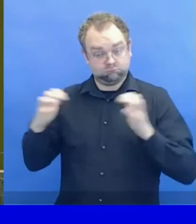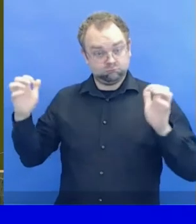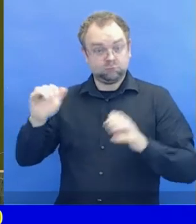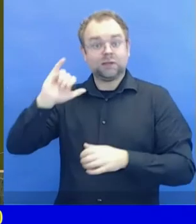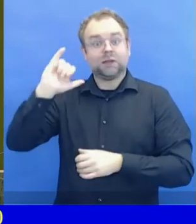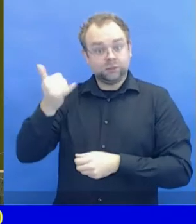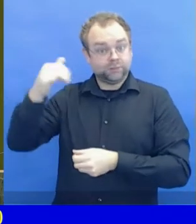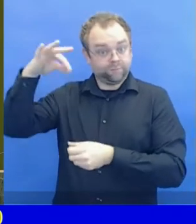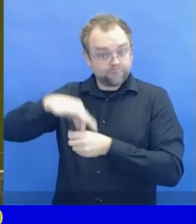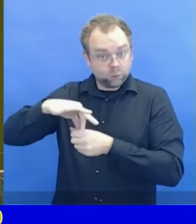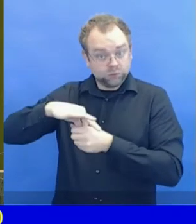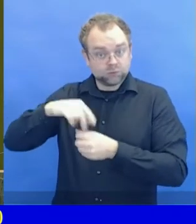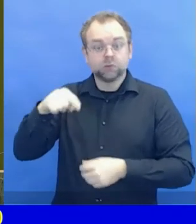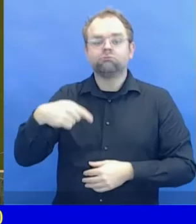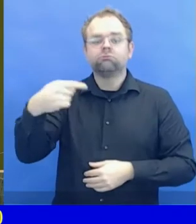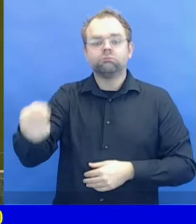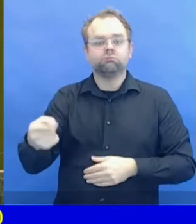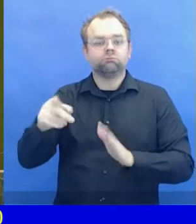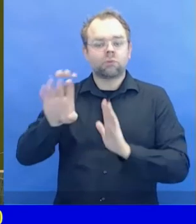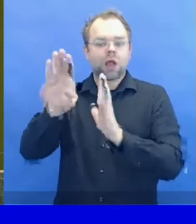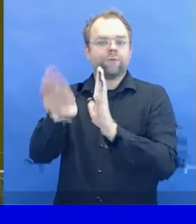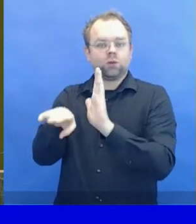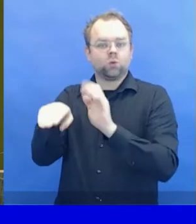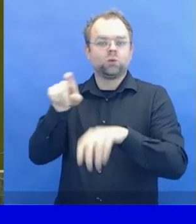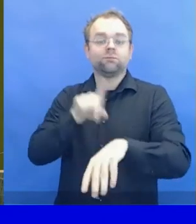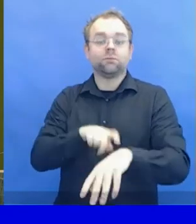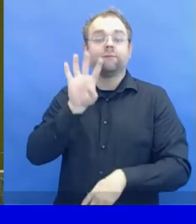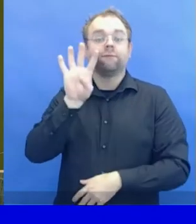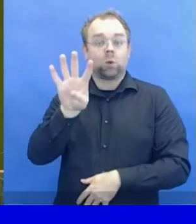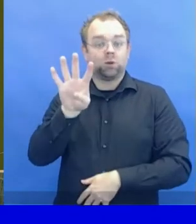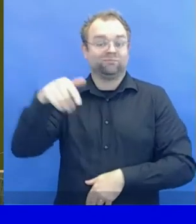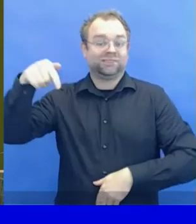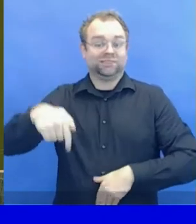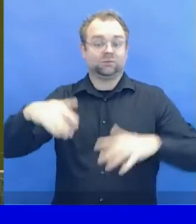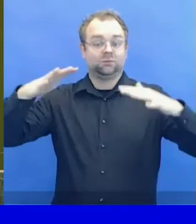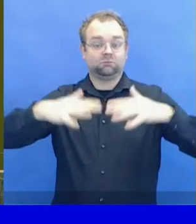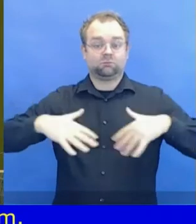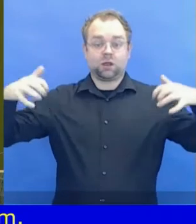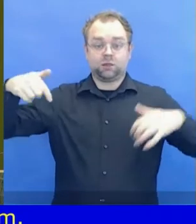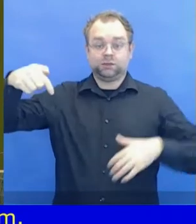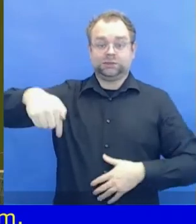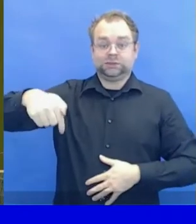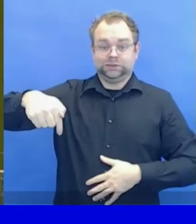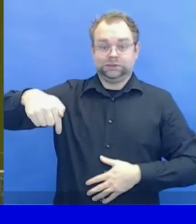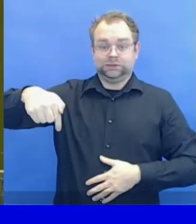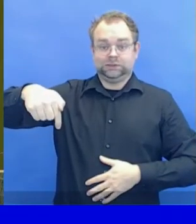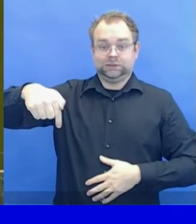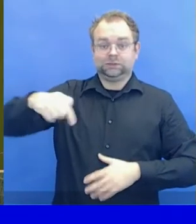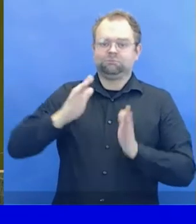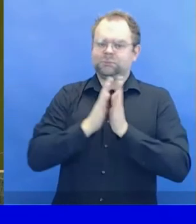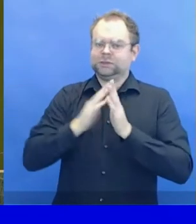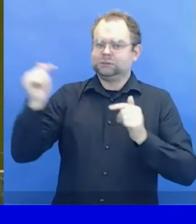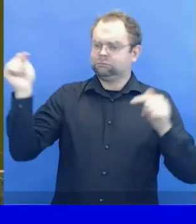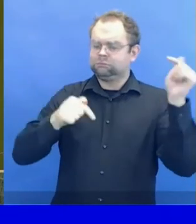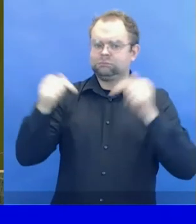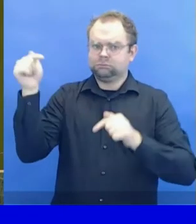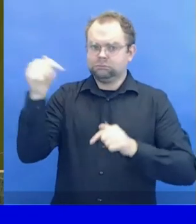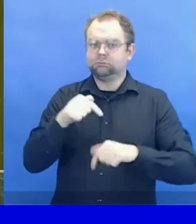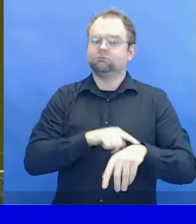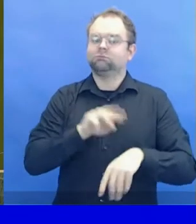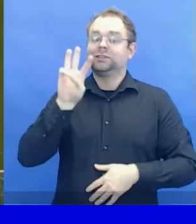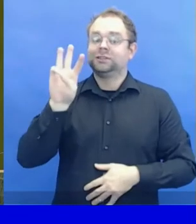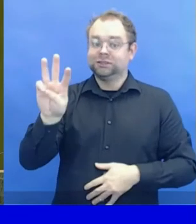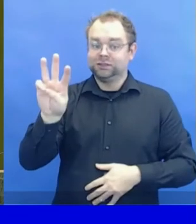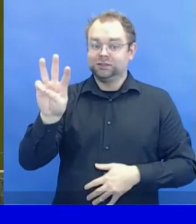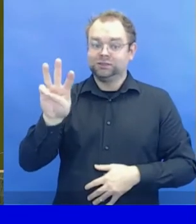I would like to remind delegations that no representative shall interrupt the voting except on a point of order on the